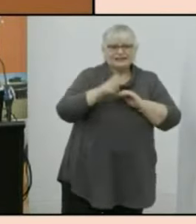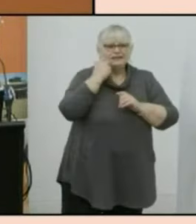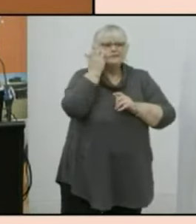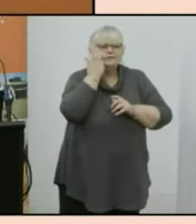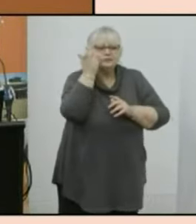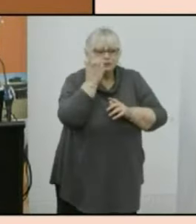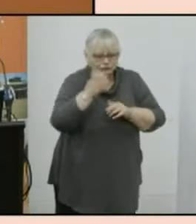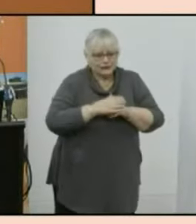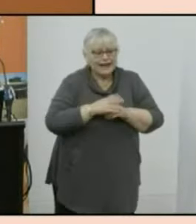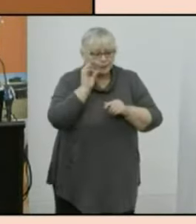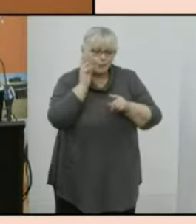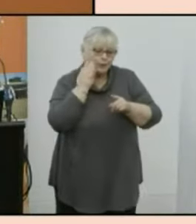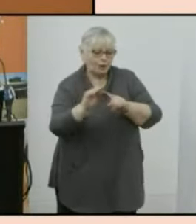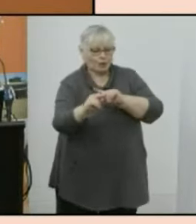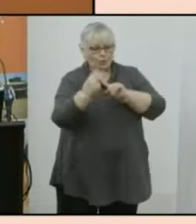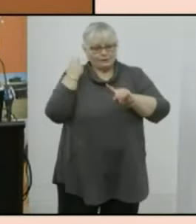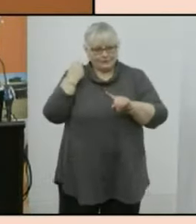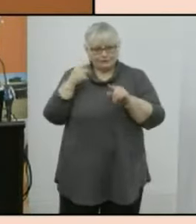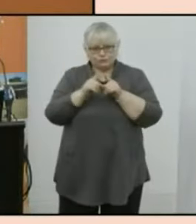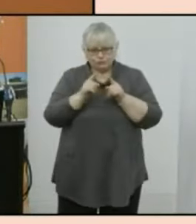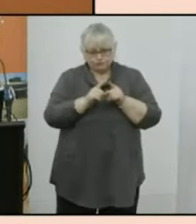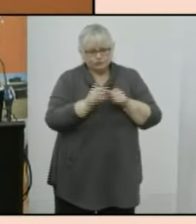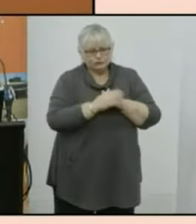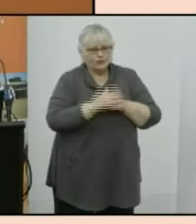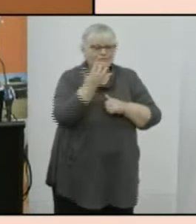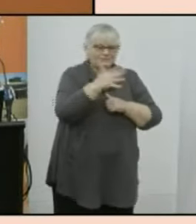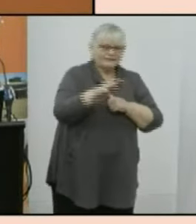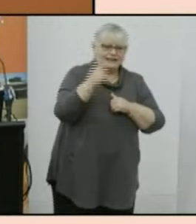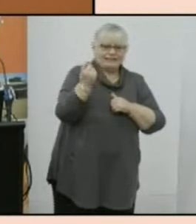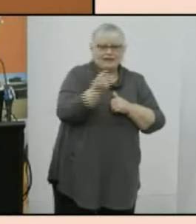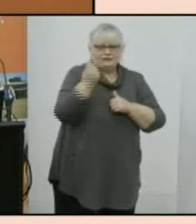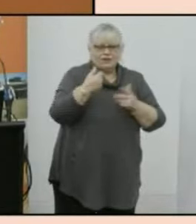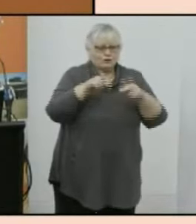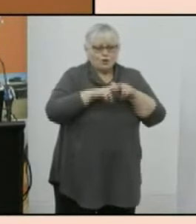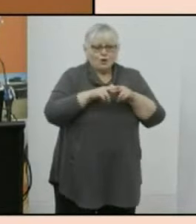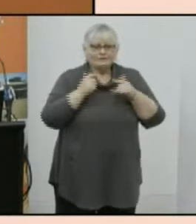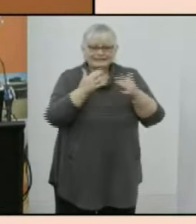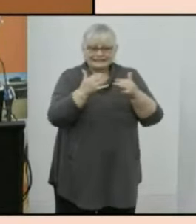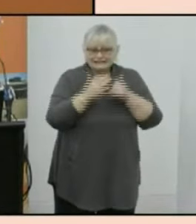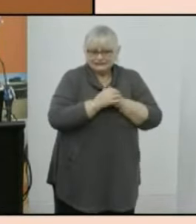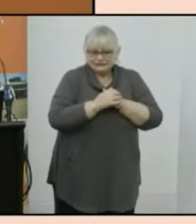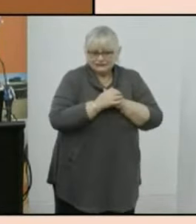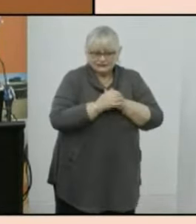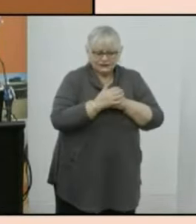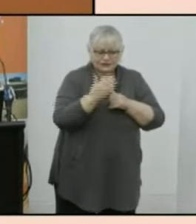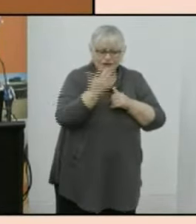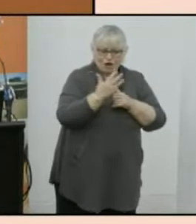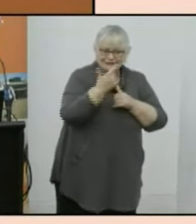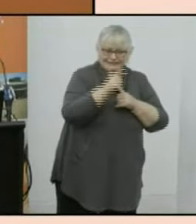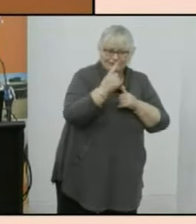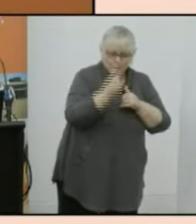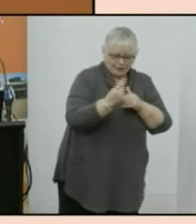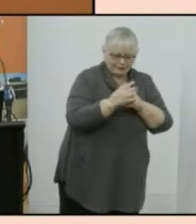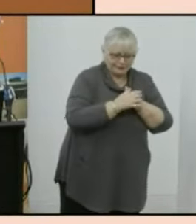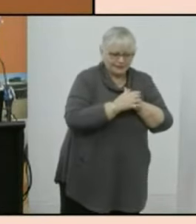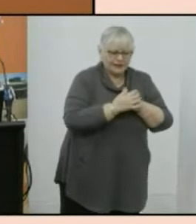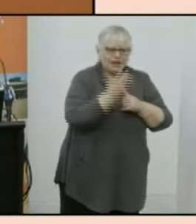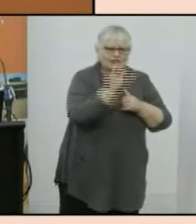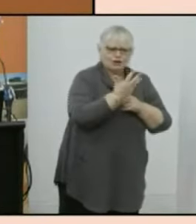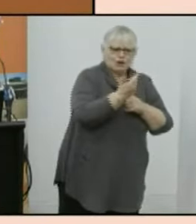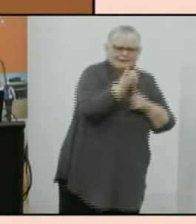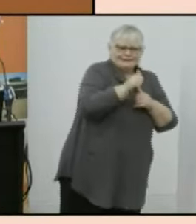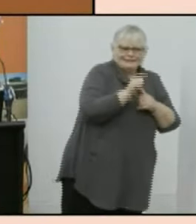history the 50th anniversary of the 1971 census which was the first census after that 1967